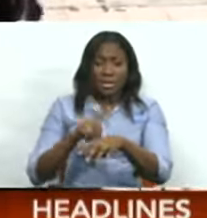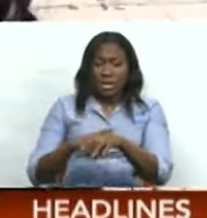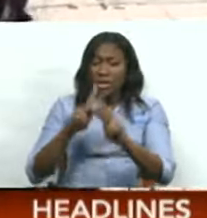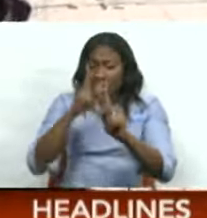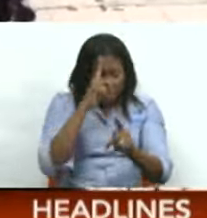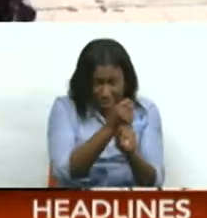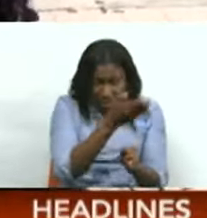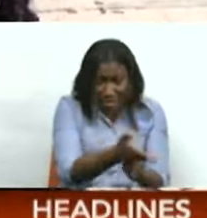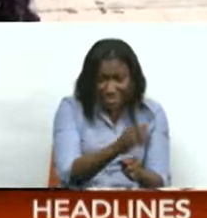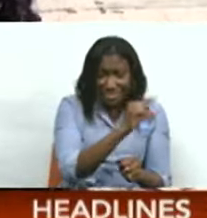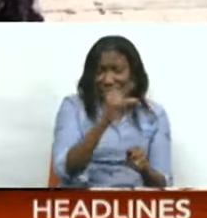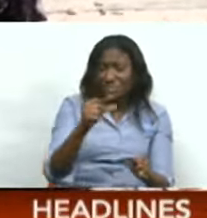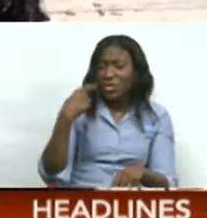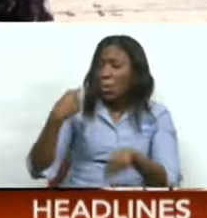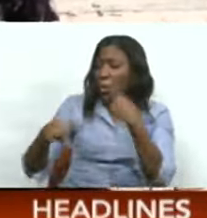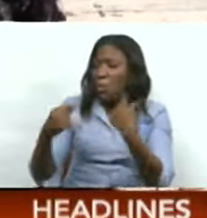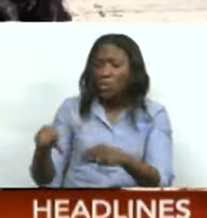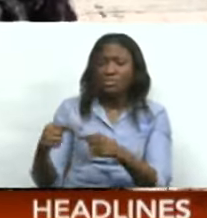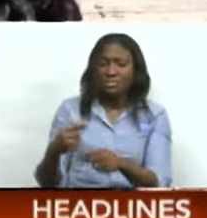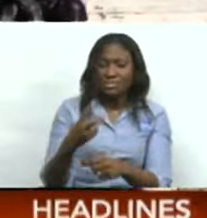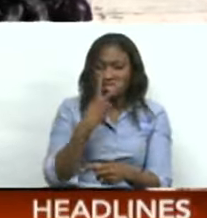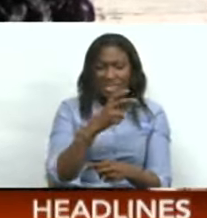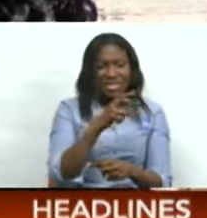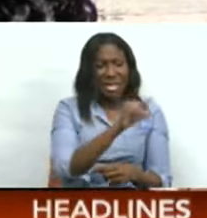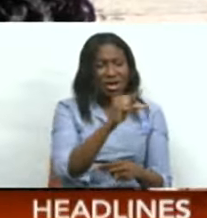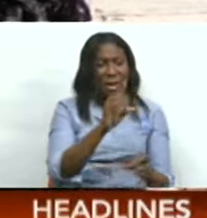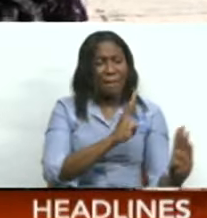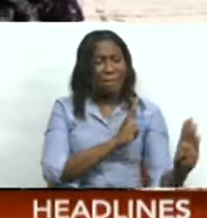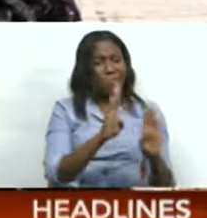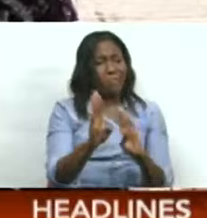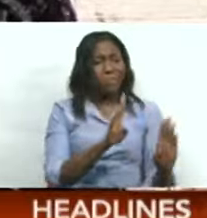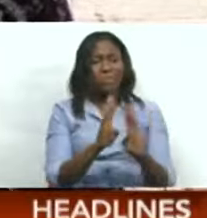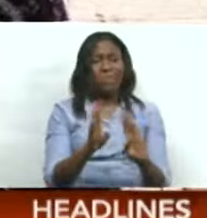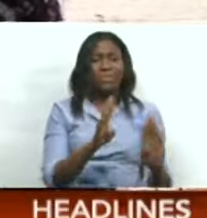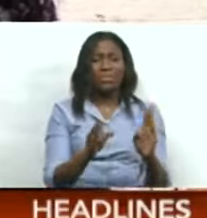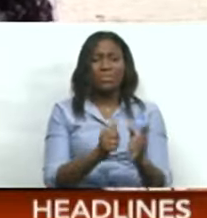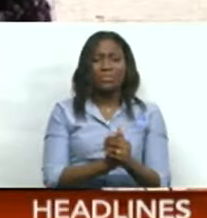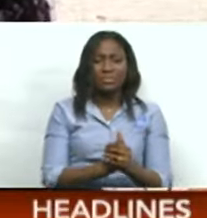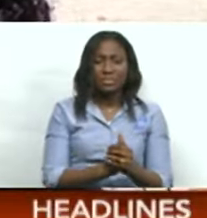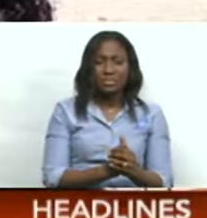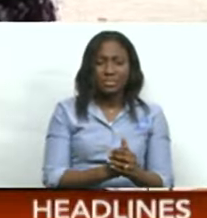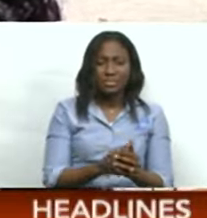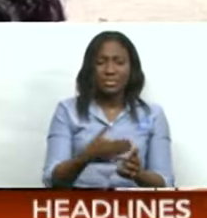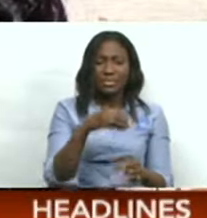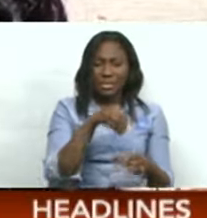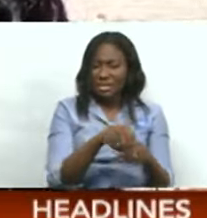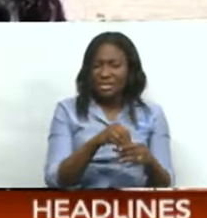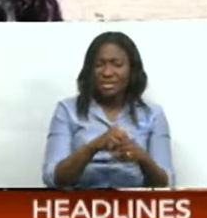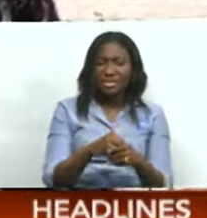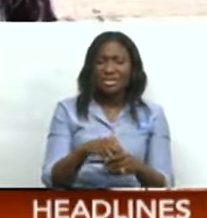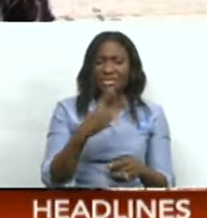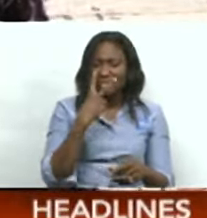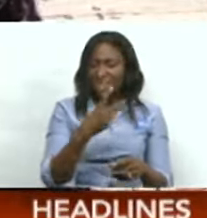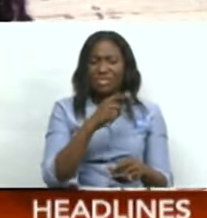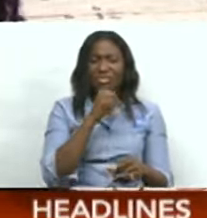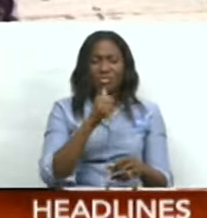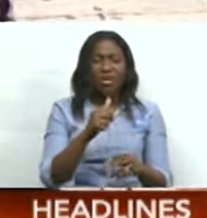trust in him. We would have seen his conduct, you know, when he occupied sensitive office in the national community. So